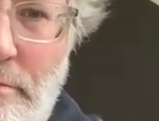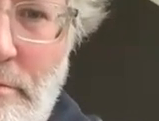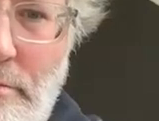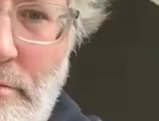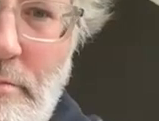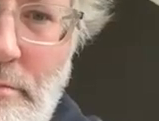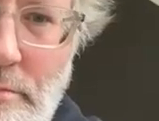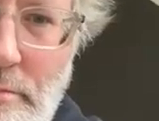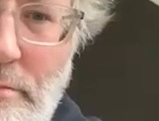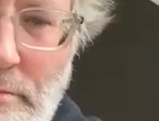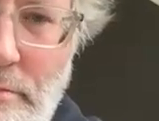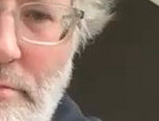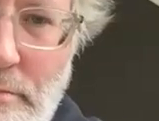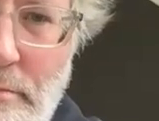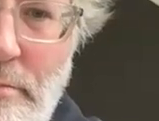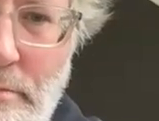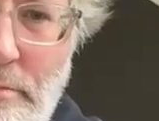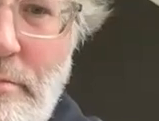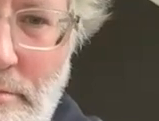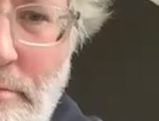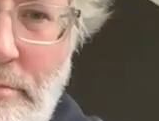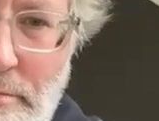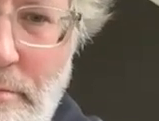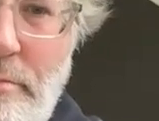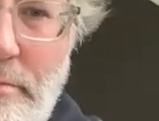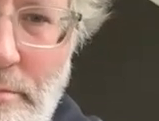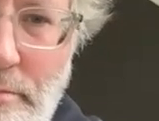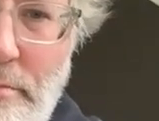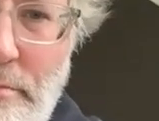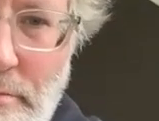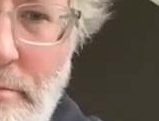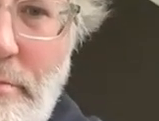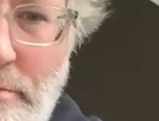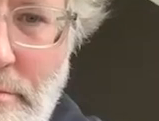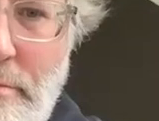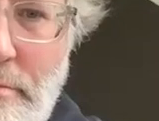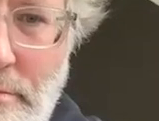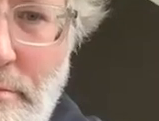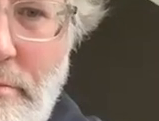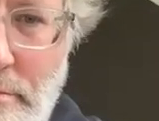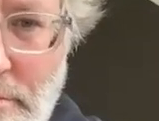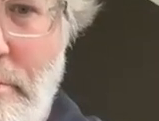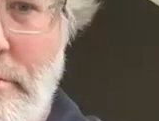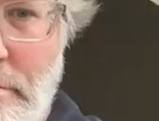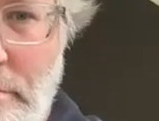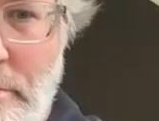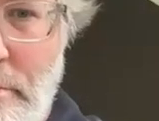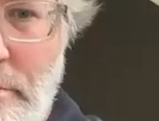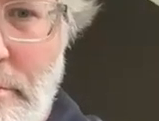suddenly there's that fear we have of not being real right that it just that it inserts a kind of level of distrust like how do you trust those numbers